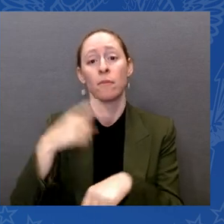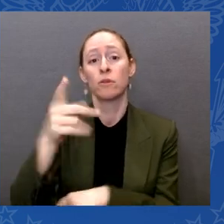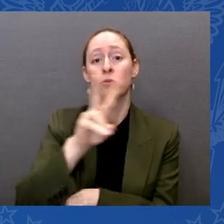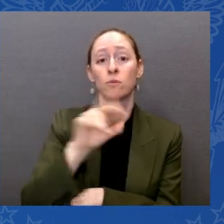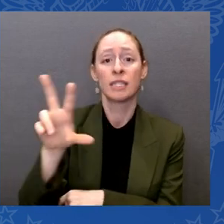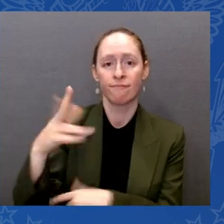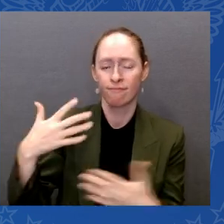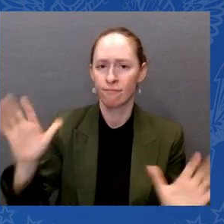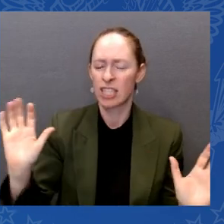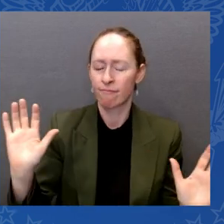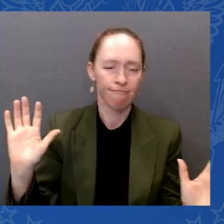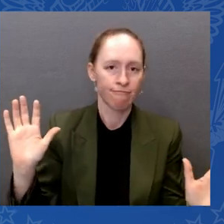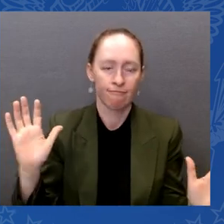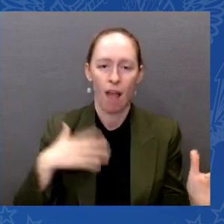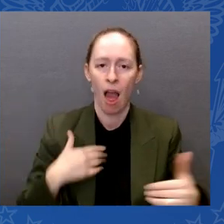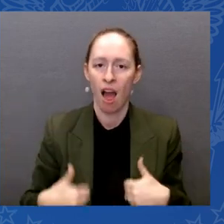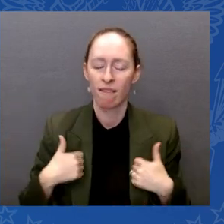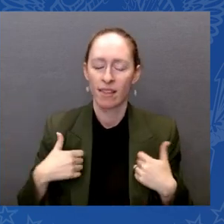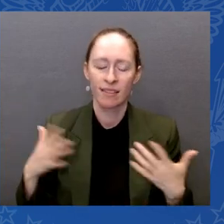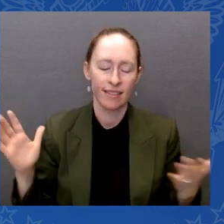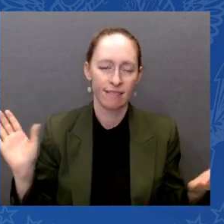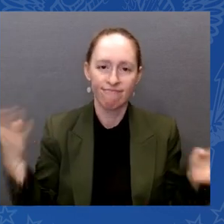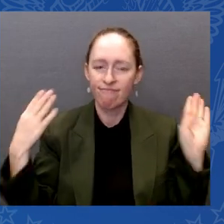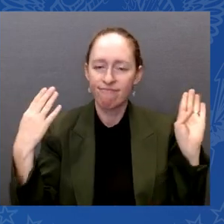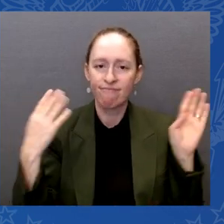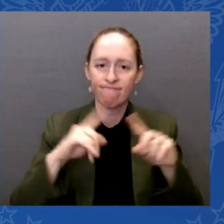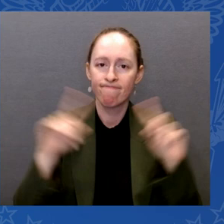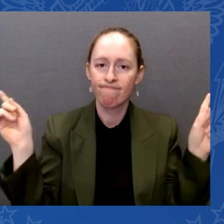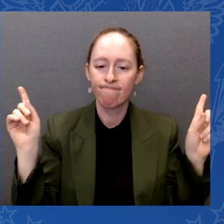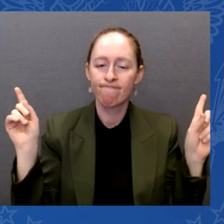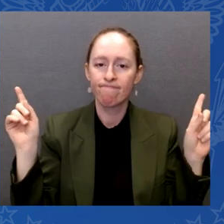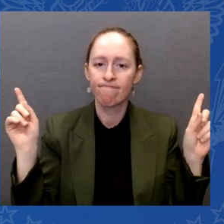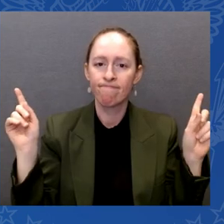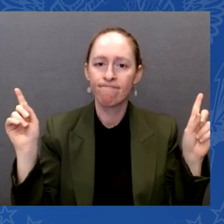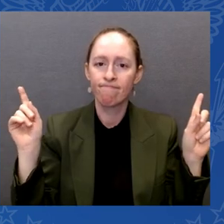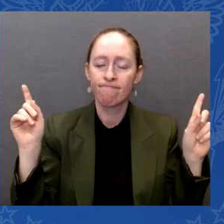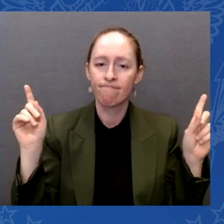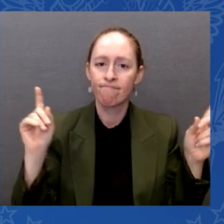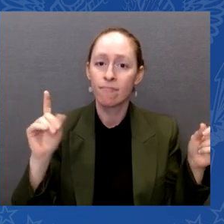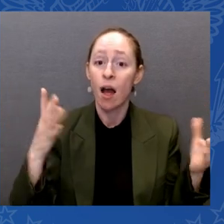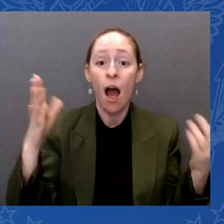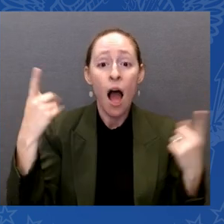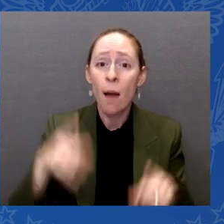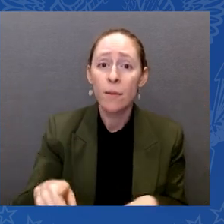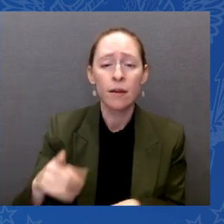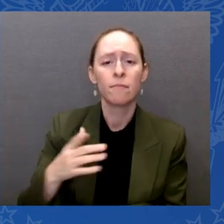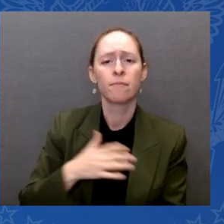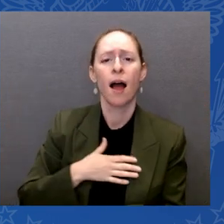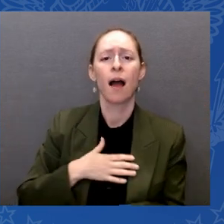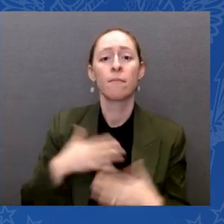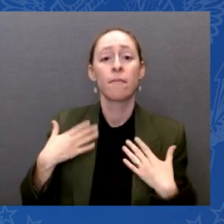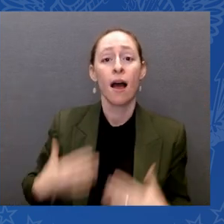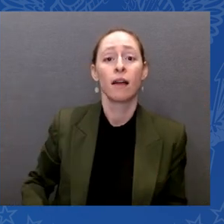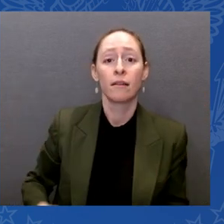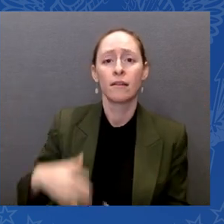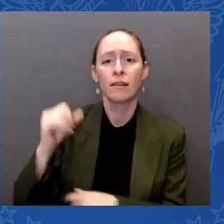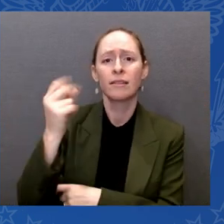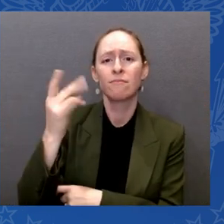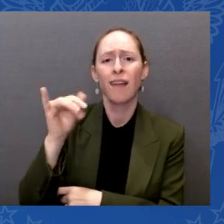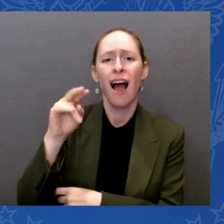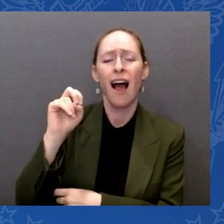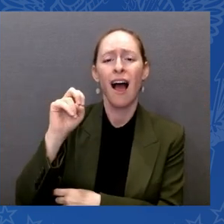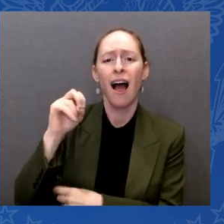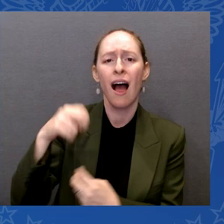incomplete spinal cord injury that left me a paraplegic and the electric chair